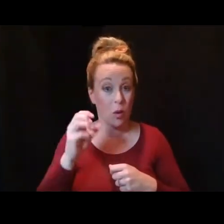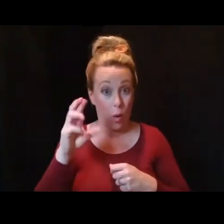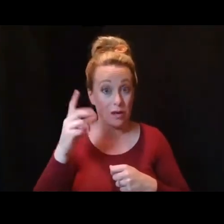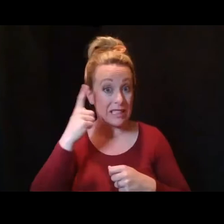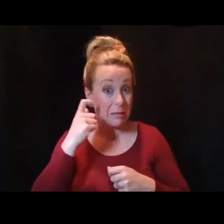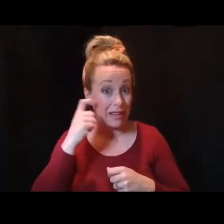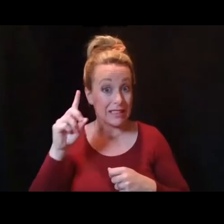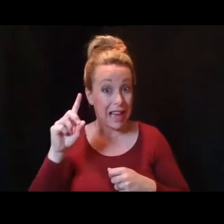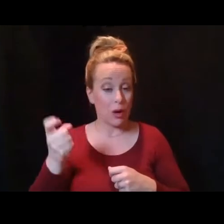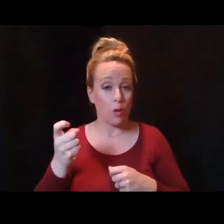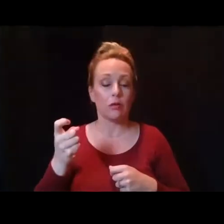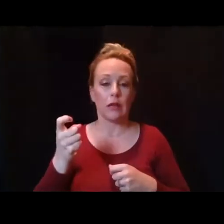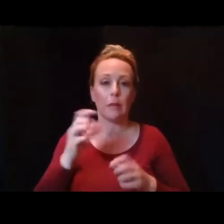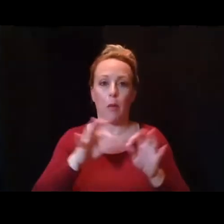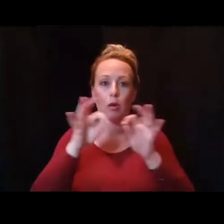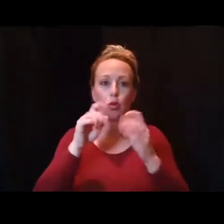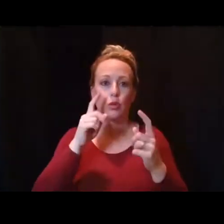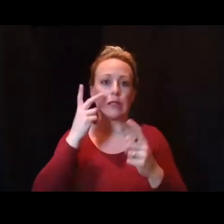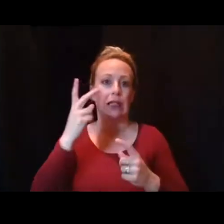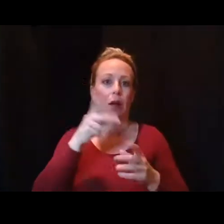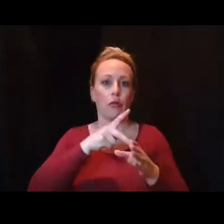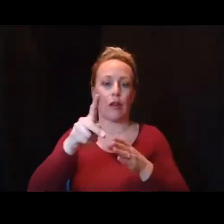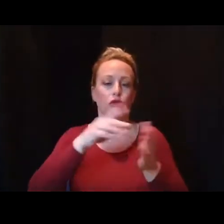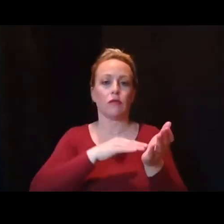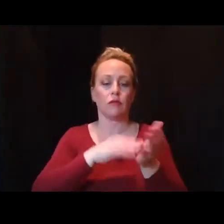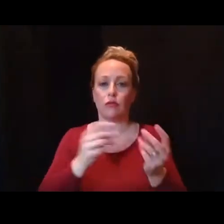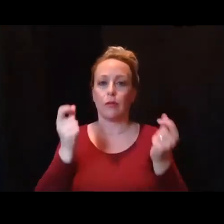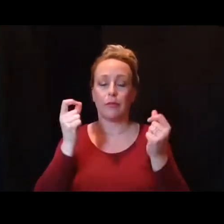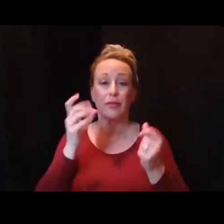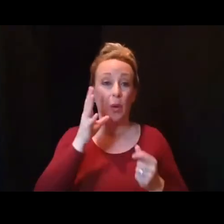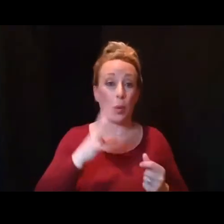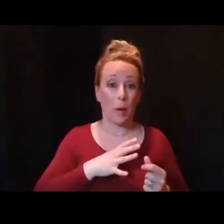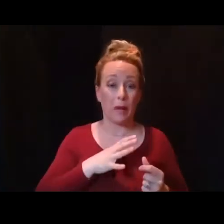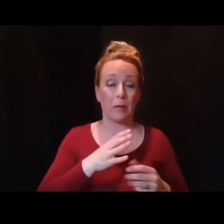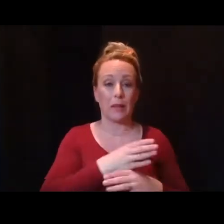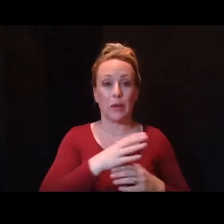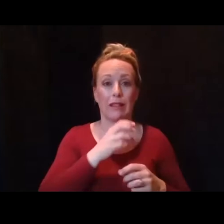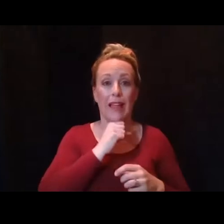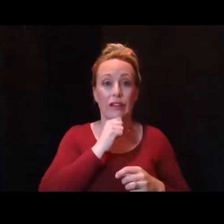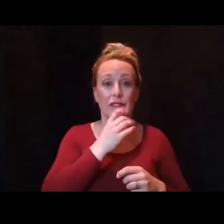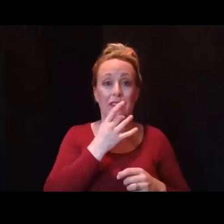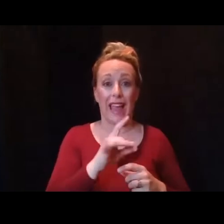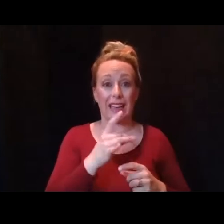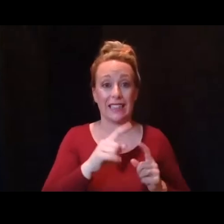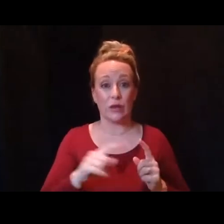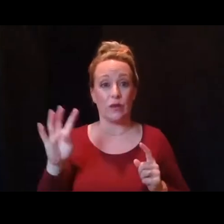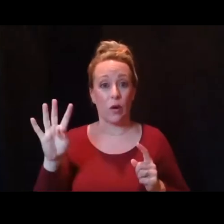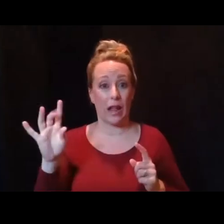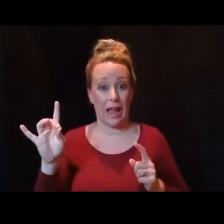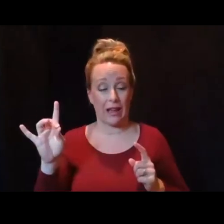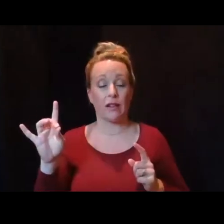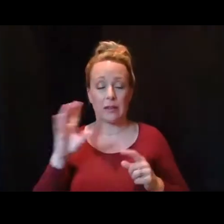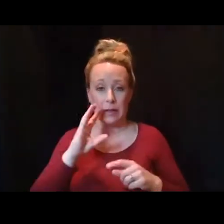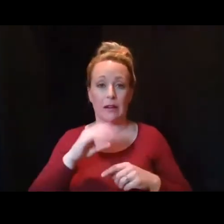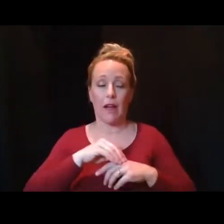In the United States so far, women between 18 and 48 years of age have been affected with the